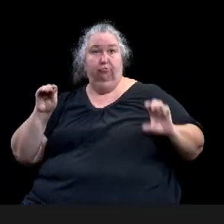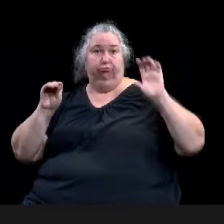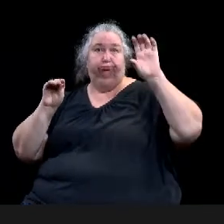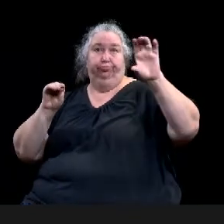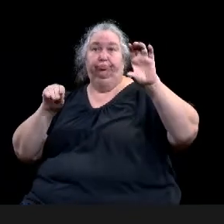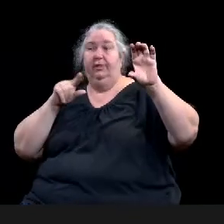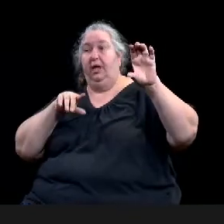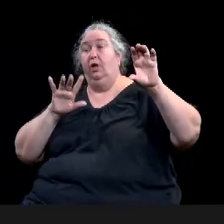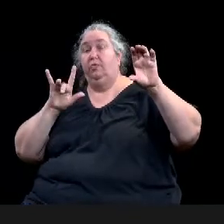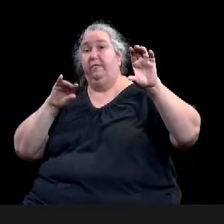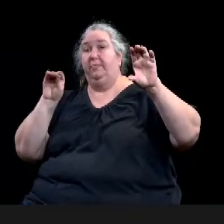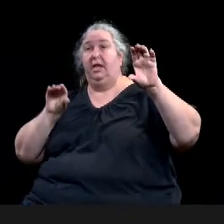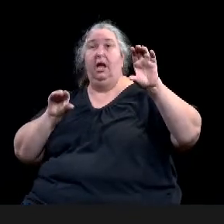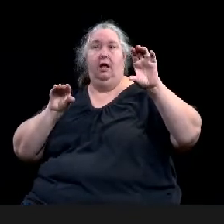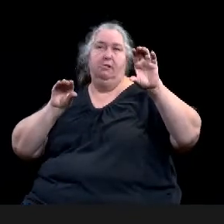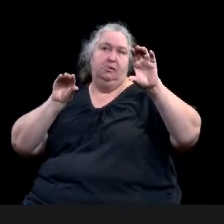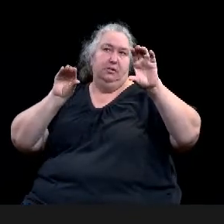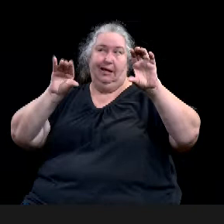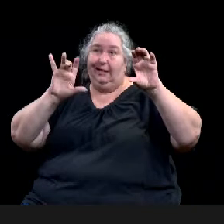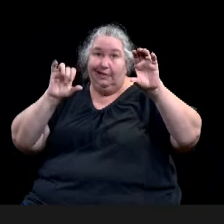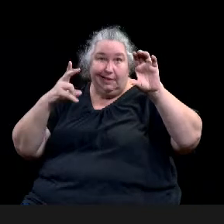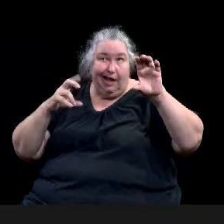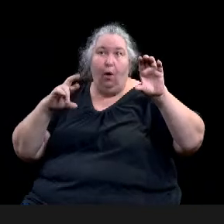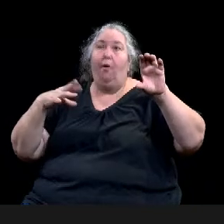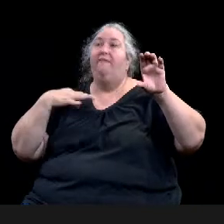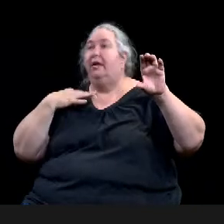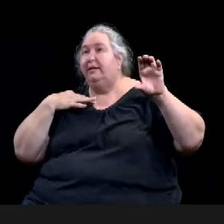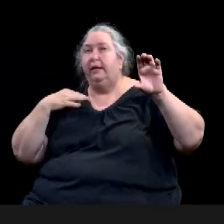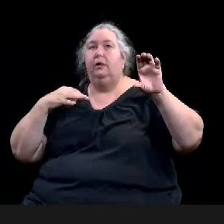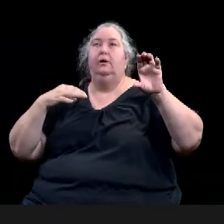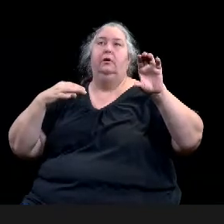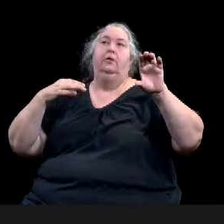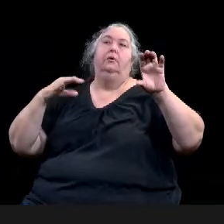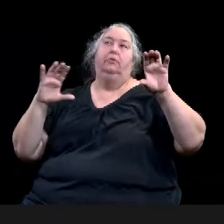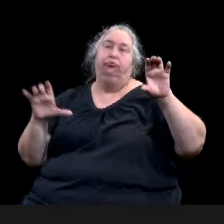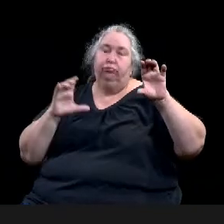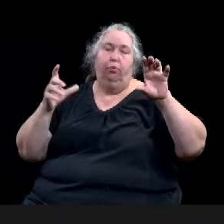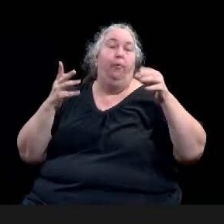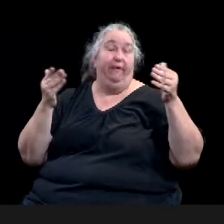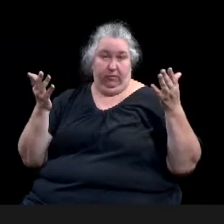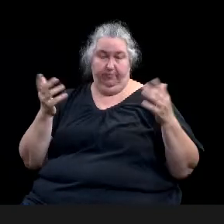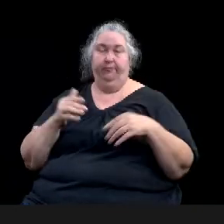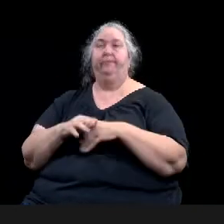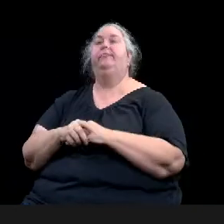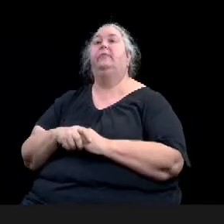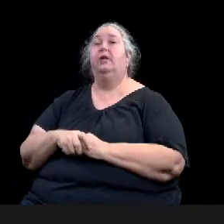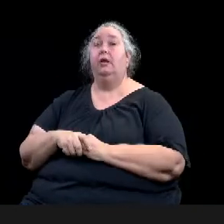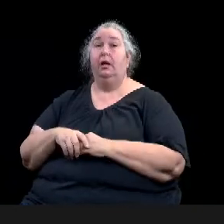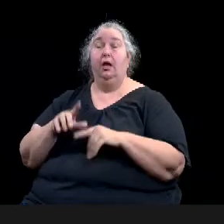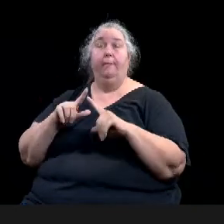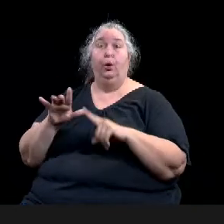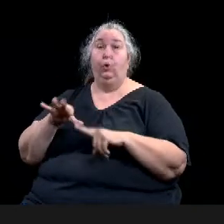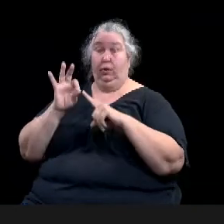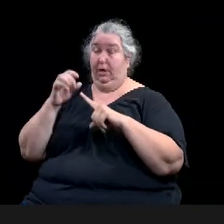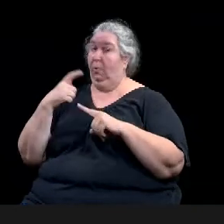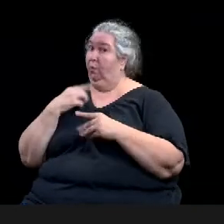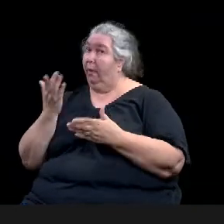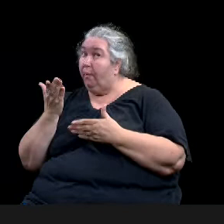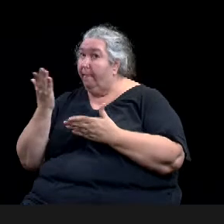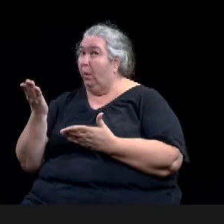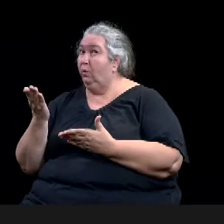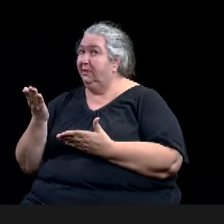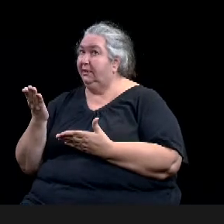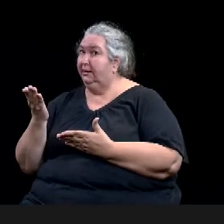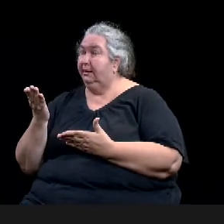something unique that we are proposing that since we know that some of our projects will be largely city-oriented and ultimately